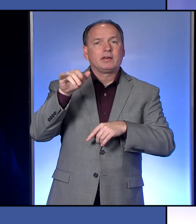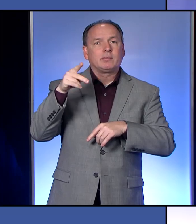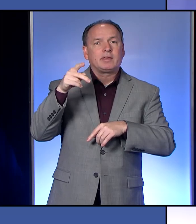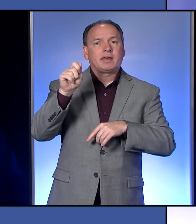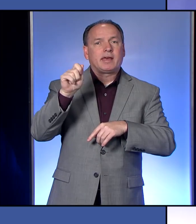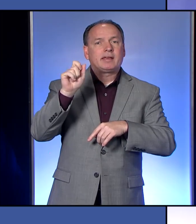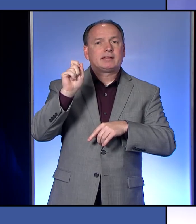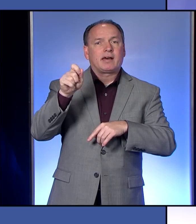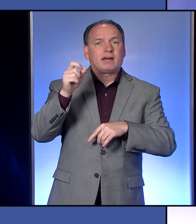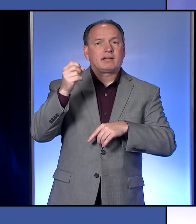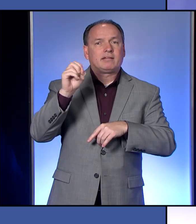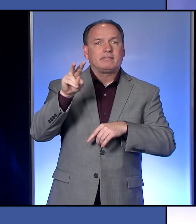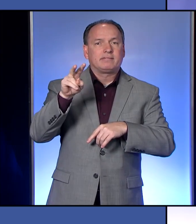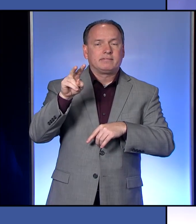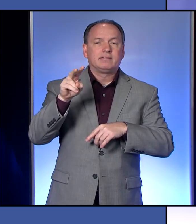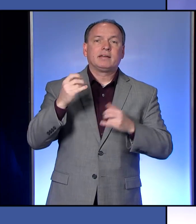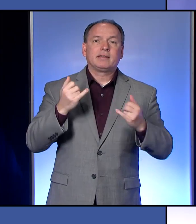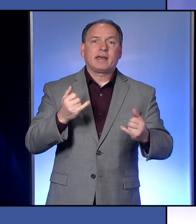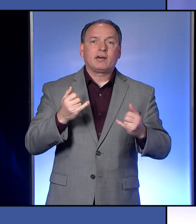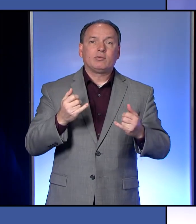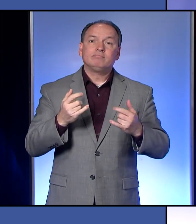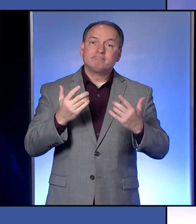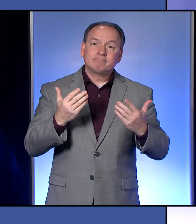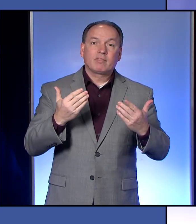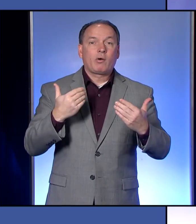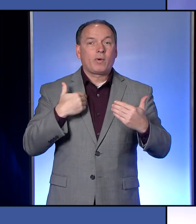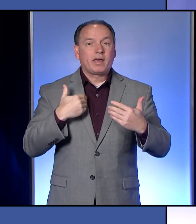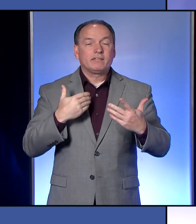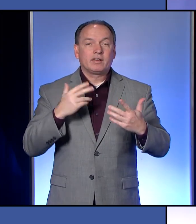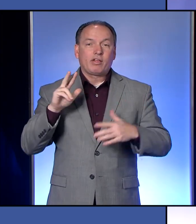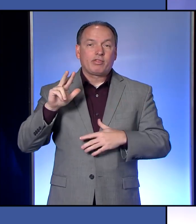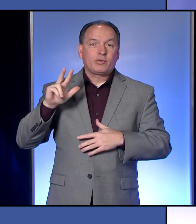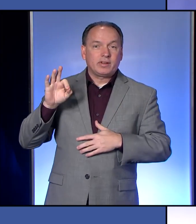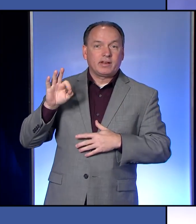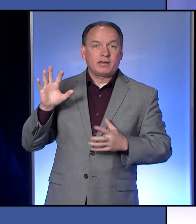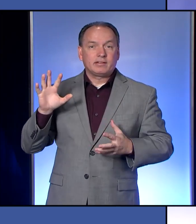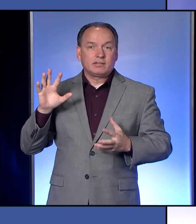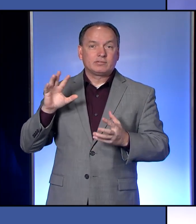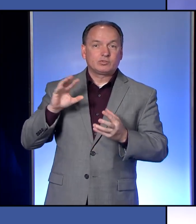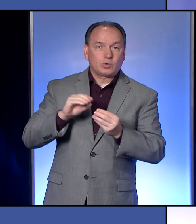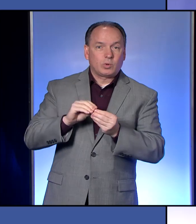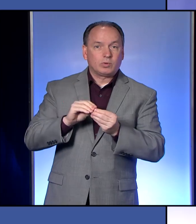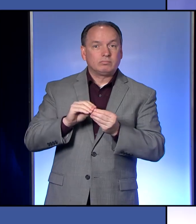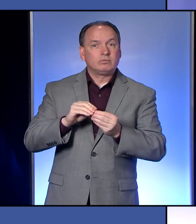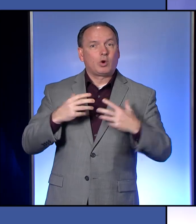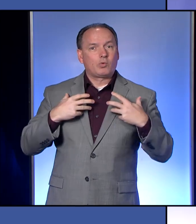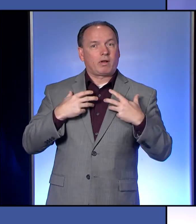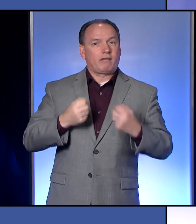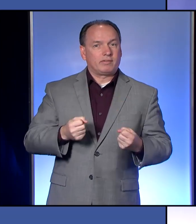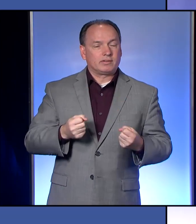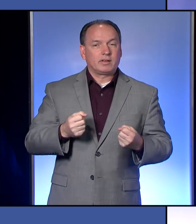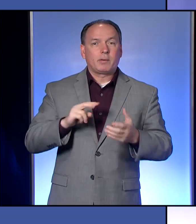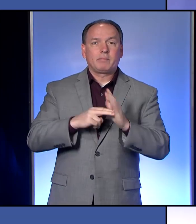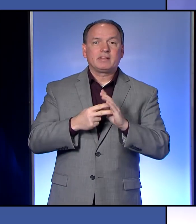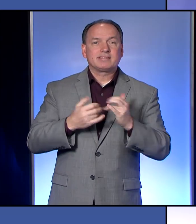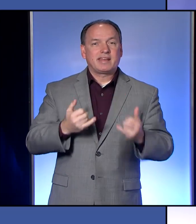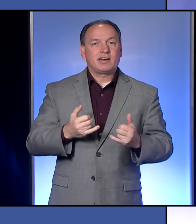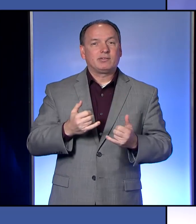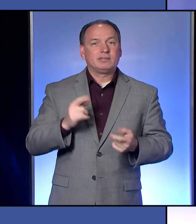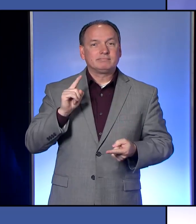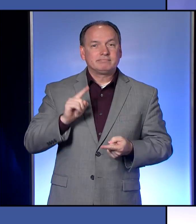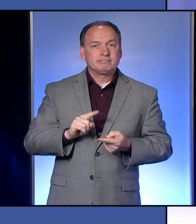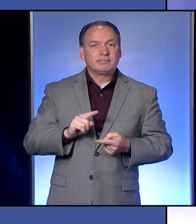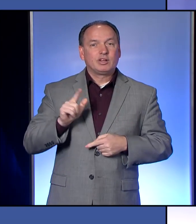39 recovered cases to date out of the 68 total. that means we have 29 active cases